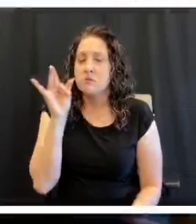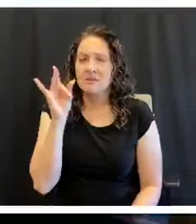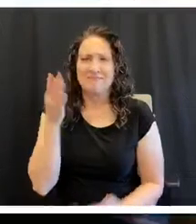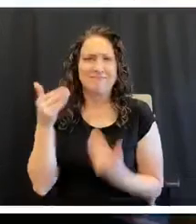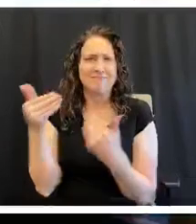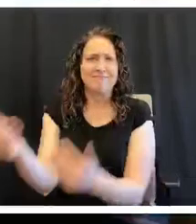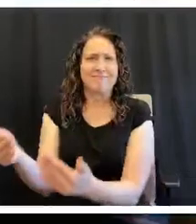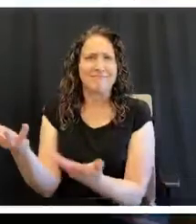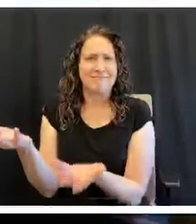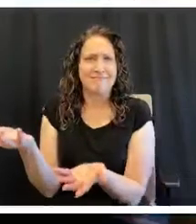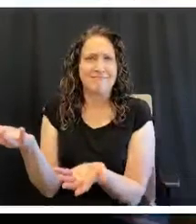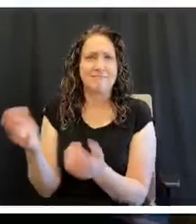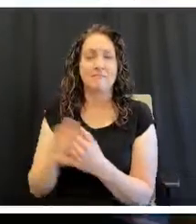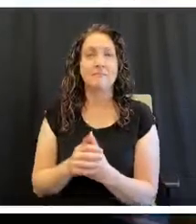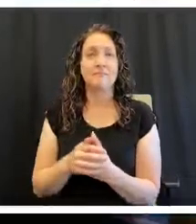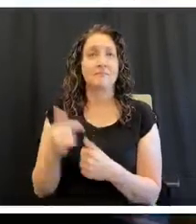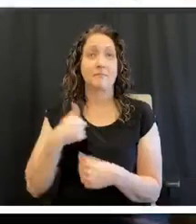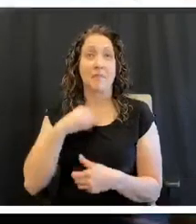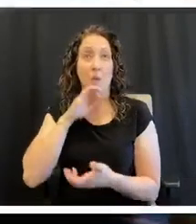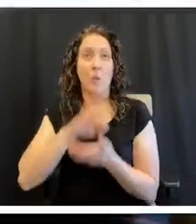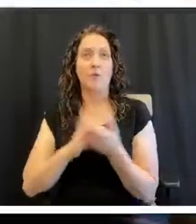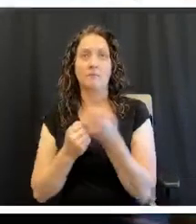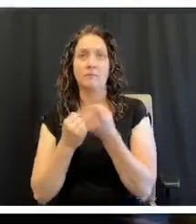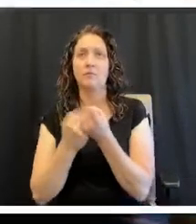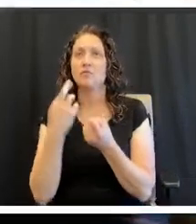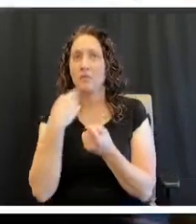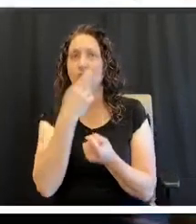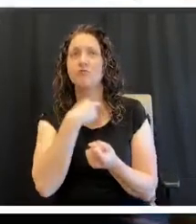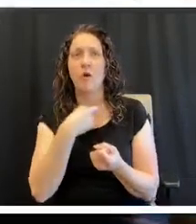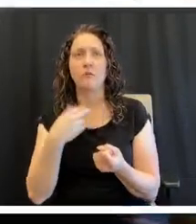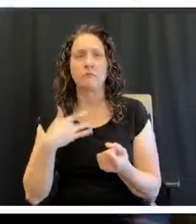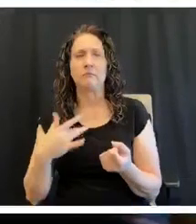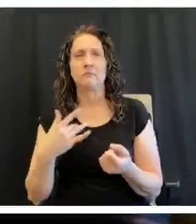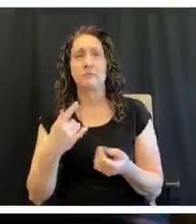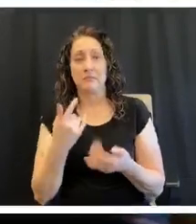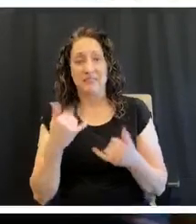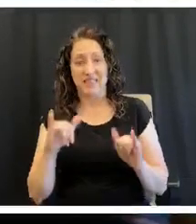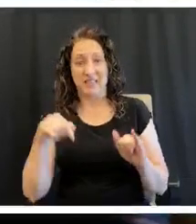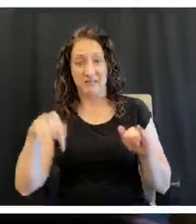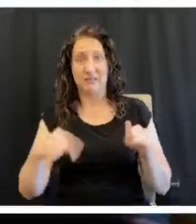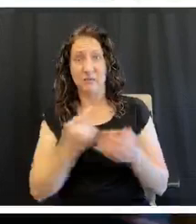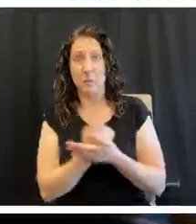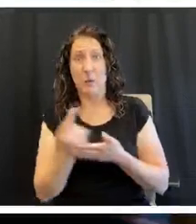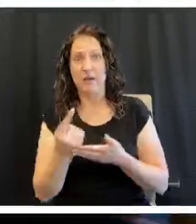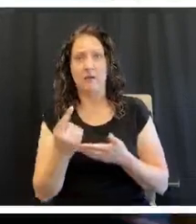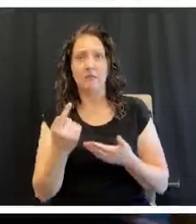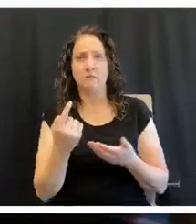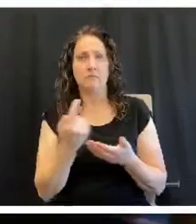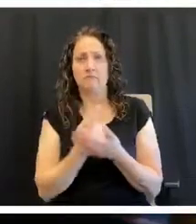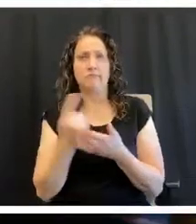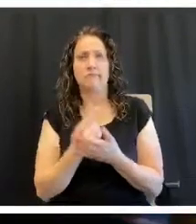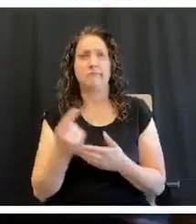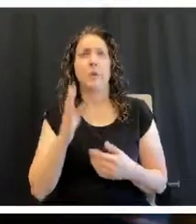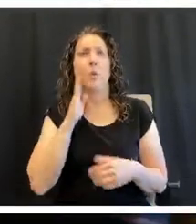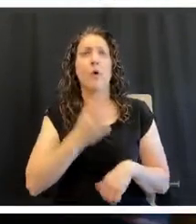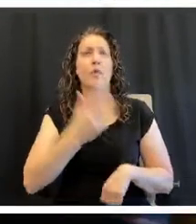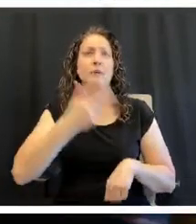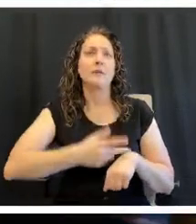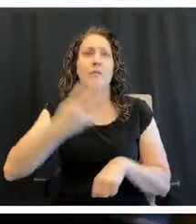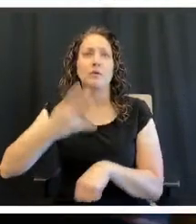Debbie and I support the restaurant industry. We go out three or four times a week just to support the restaurant industry.